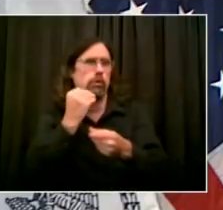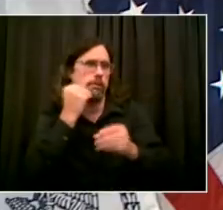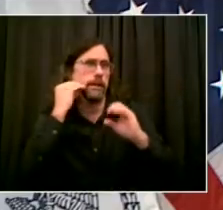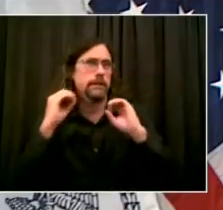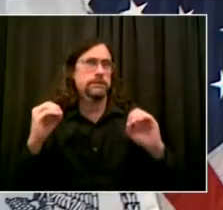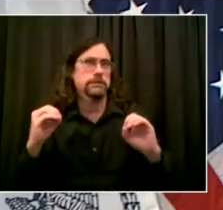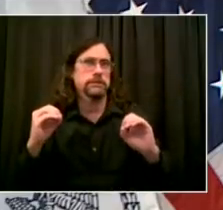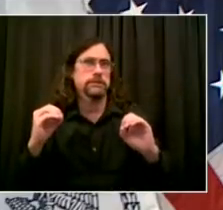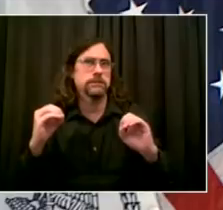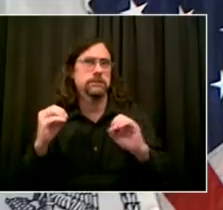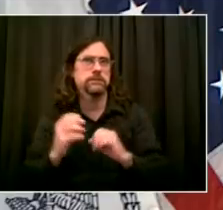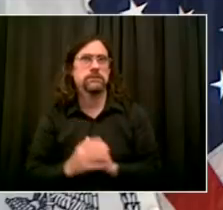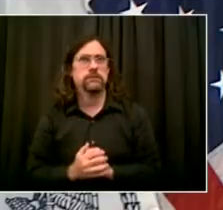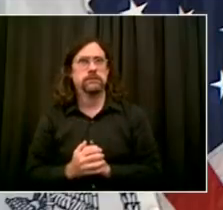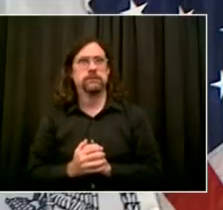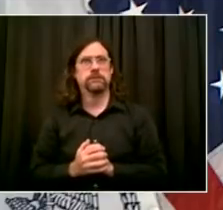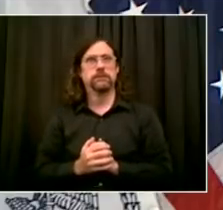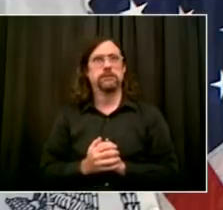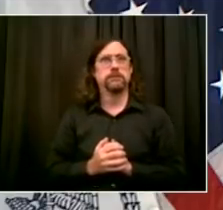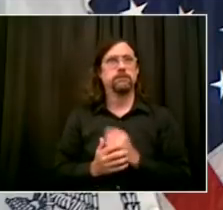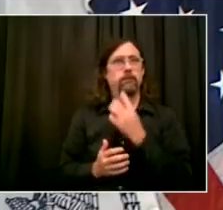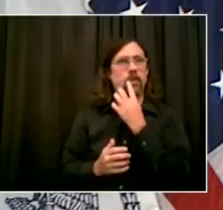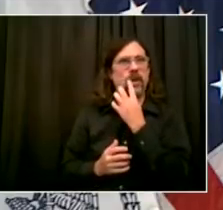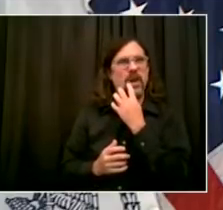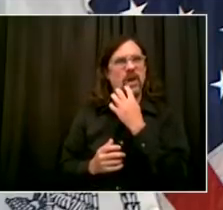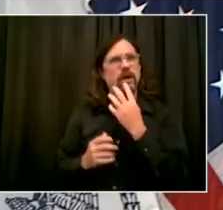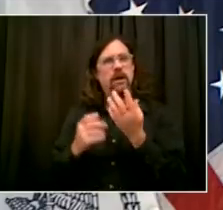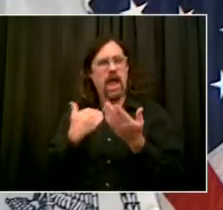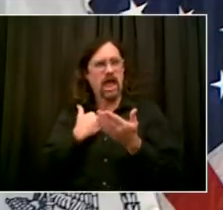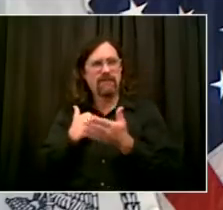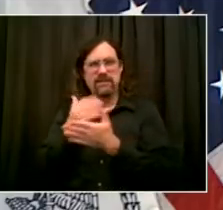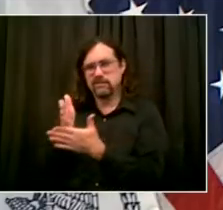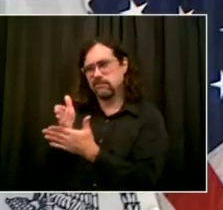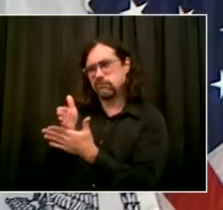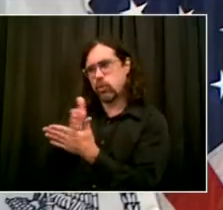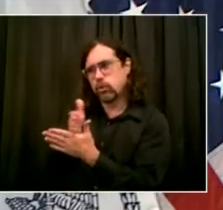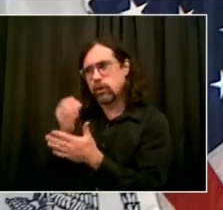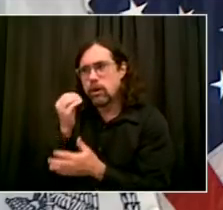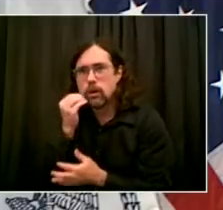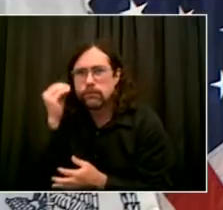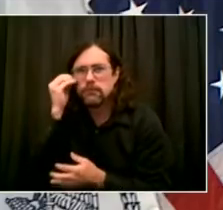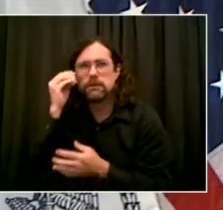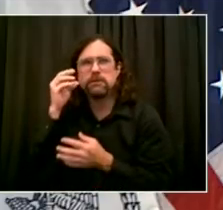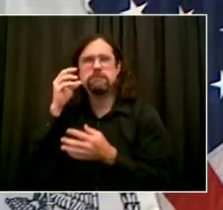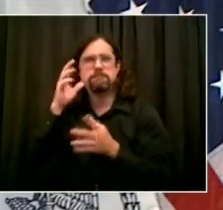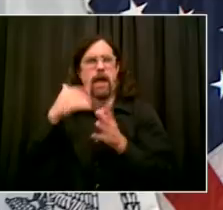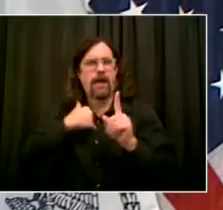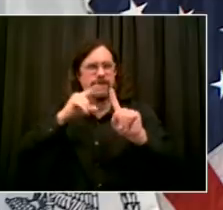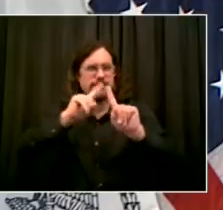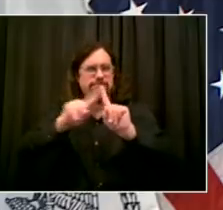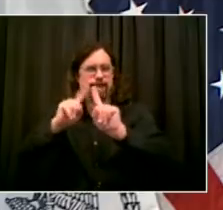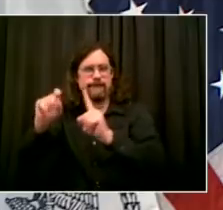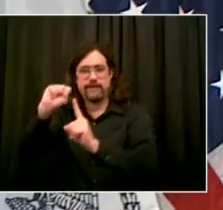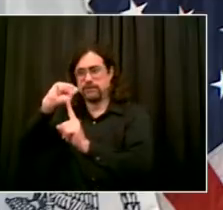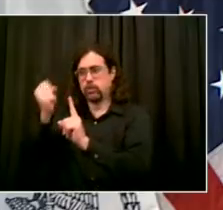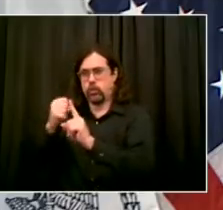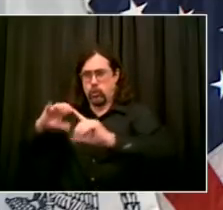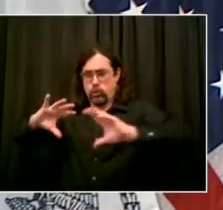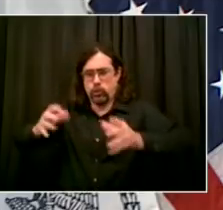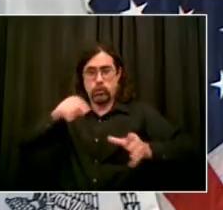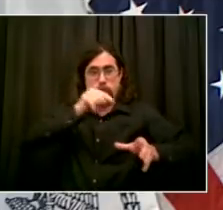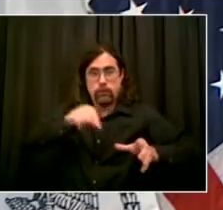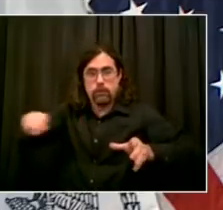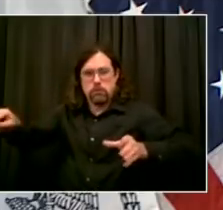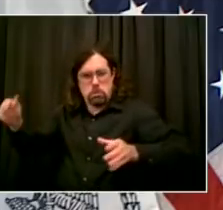support. The schools that have a lot of kids dealing with challenging home situations get additional resources, counseling,